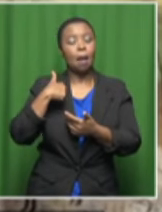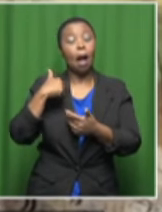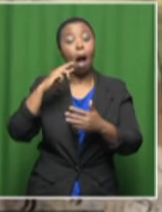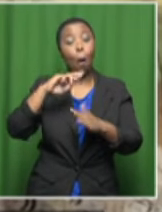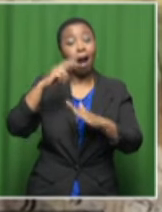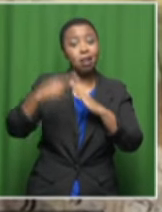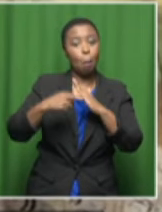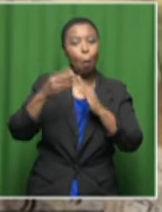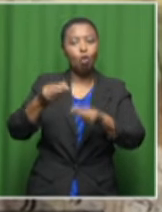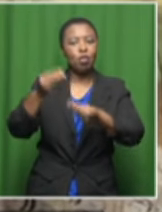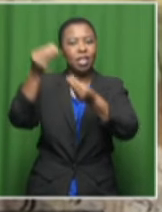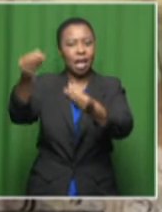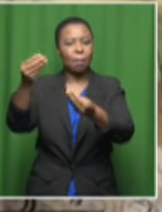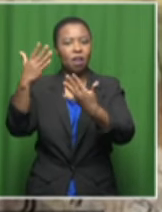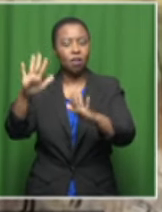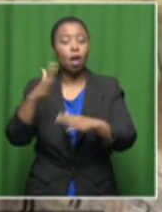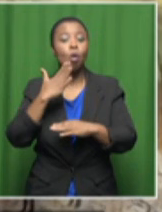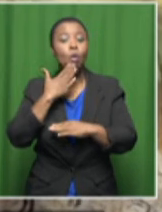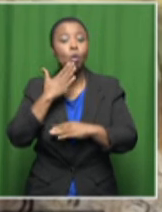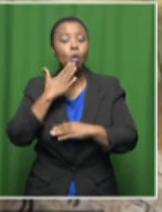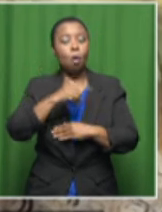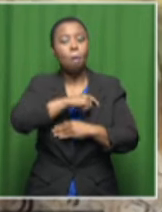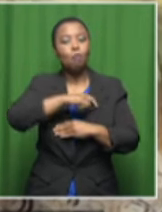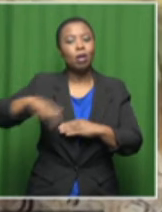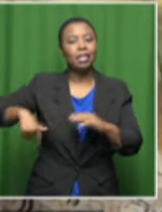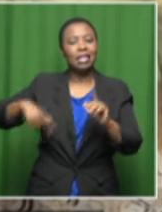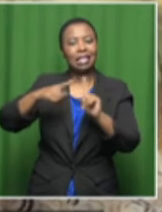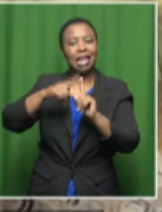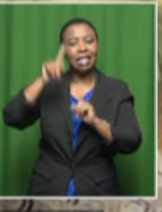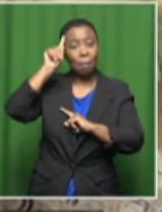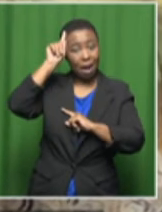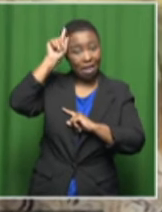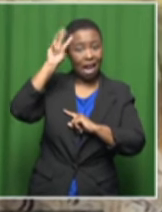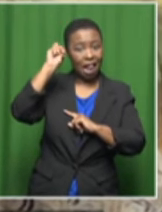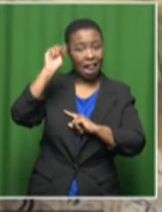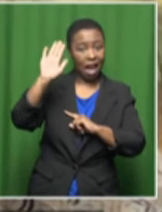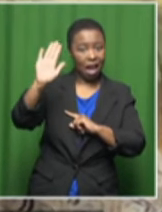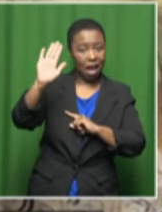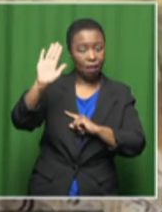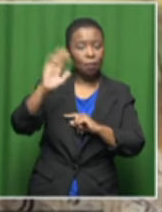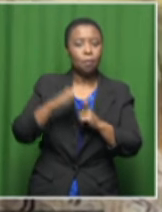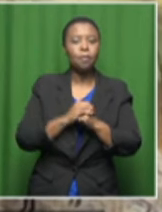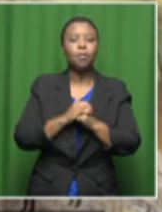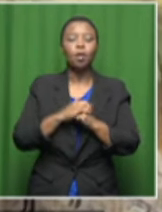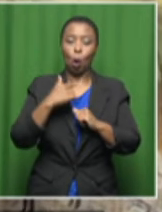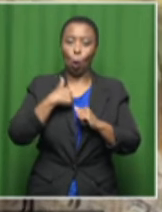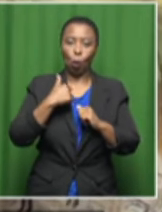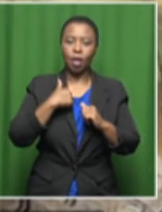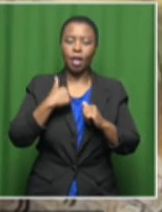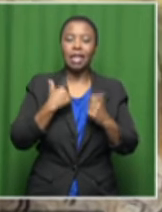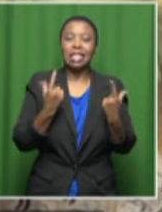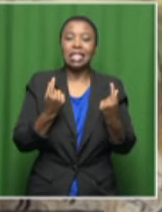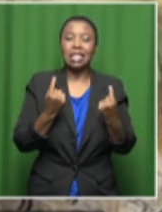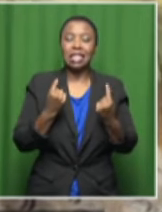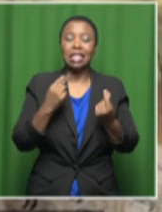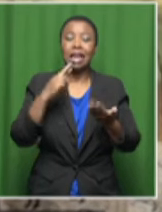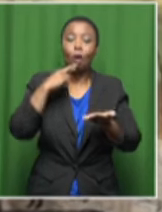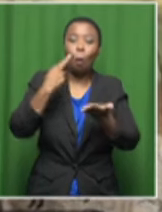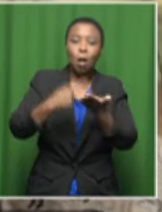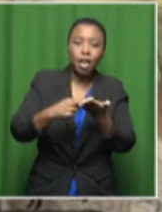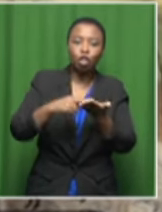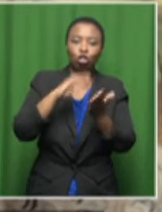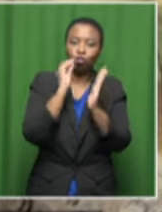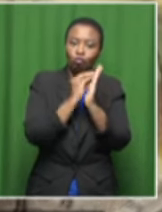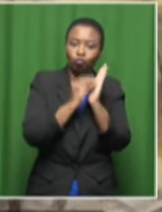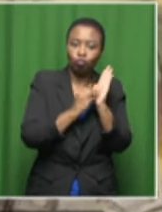to President Mandela, there were recommendations that we made. And those recommendations